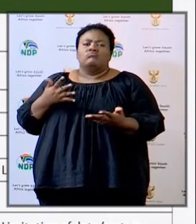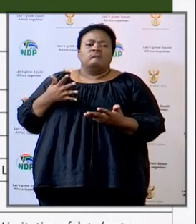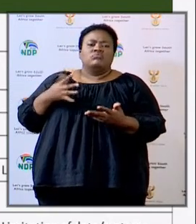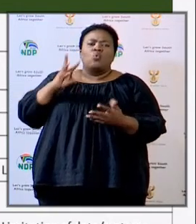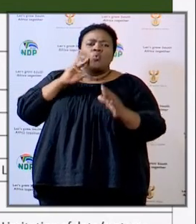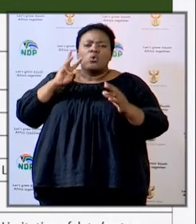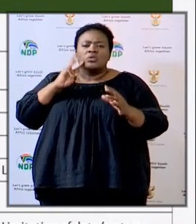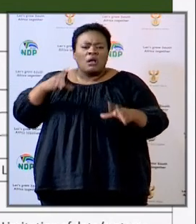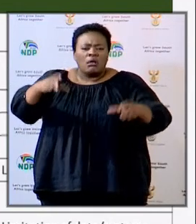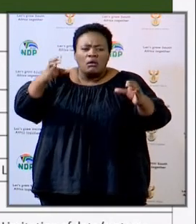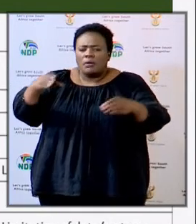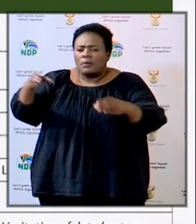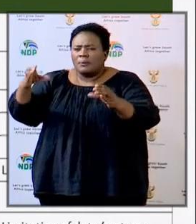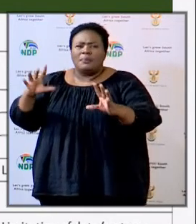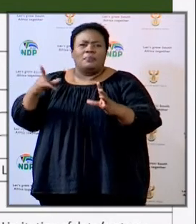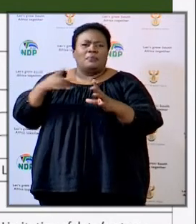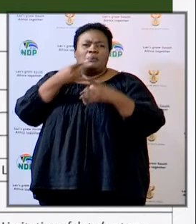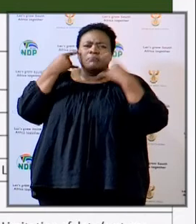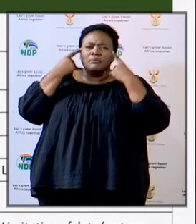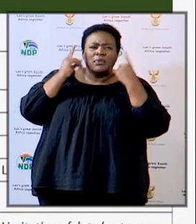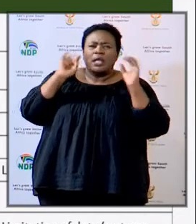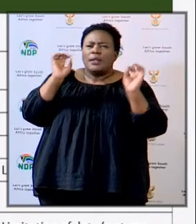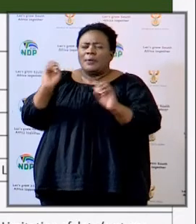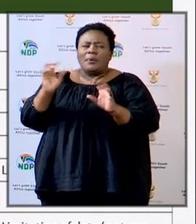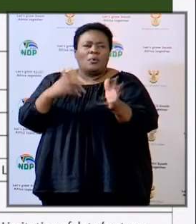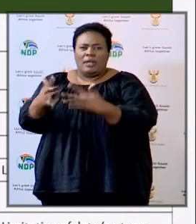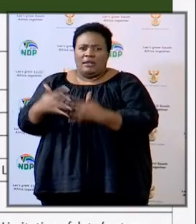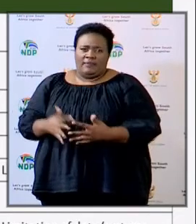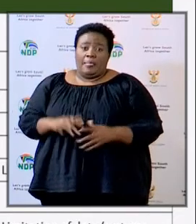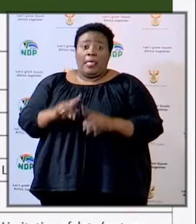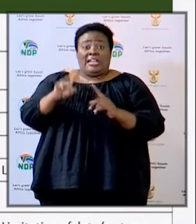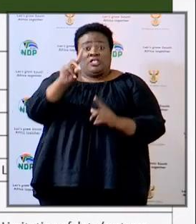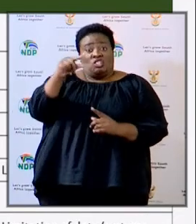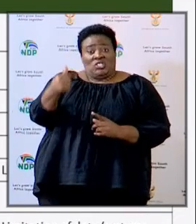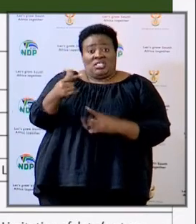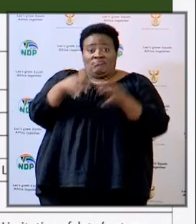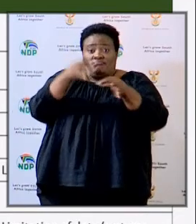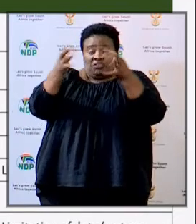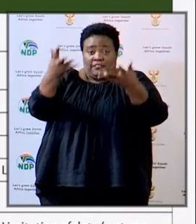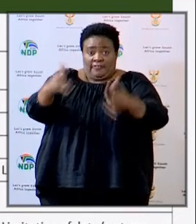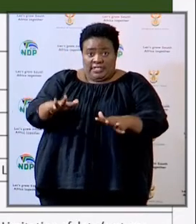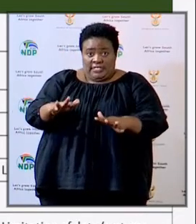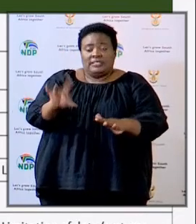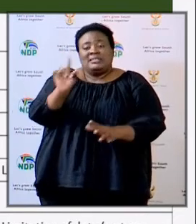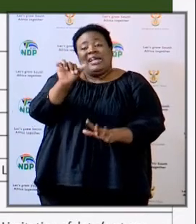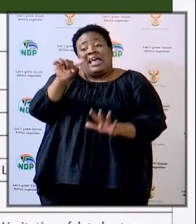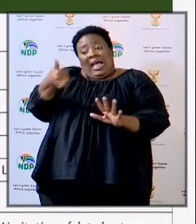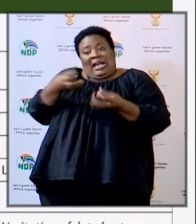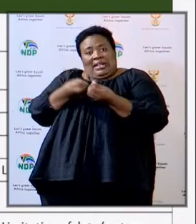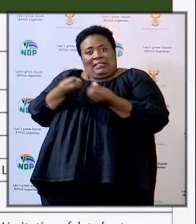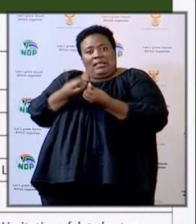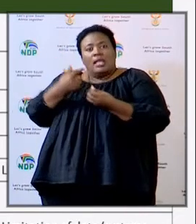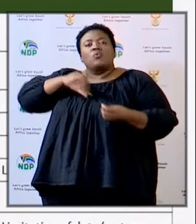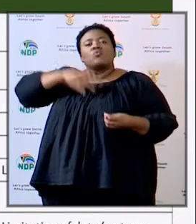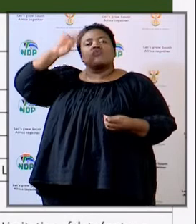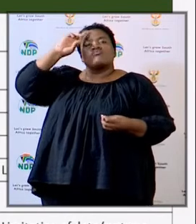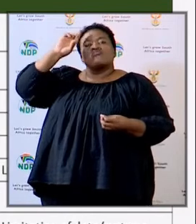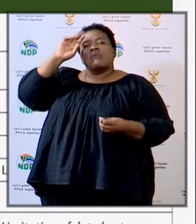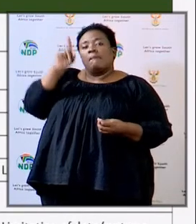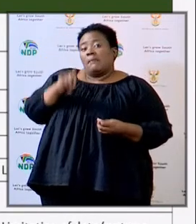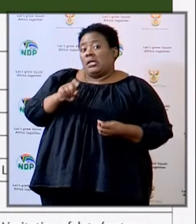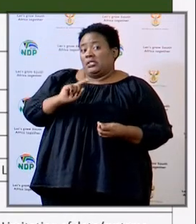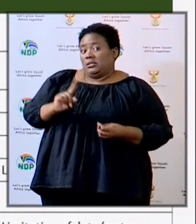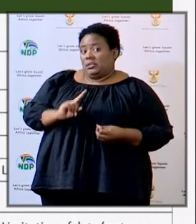sufficiently, as the DG had indicated. Of course, the second rider that one needs to take into